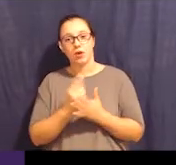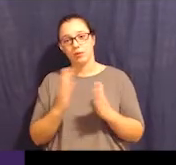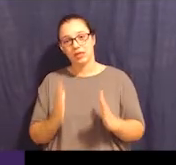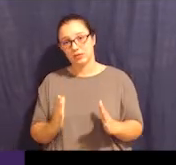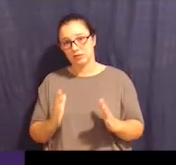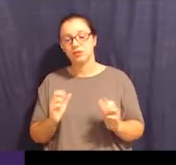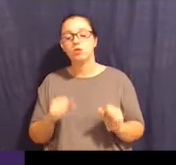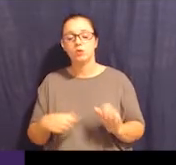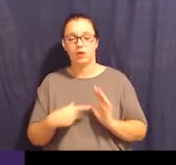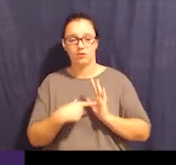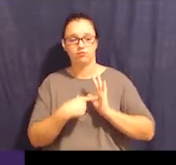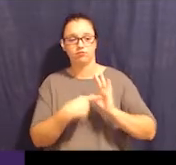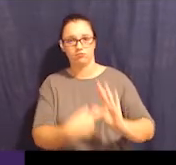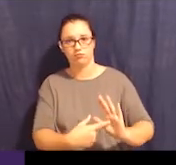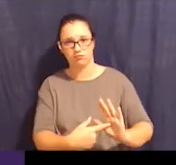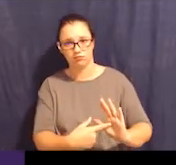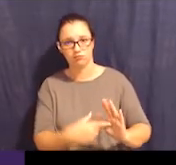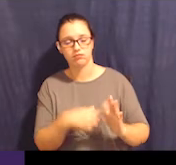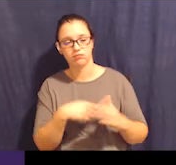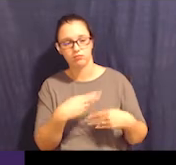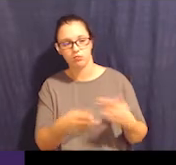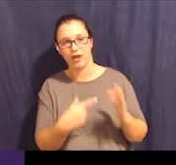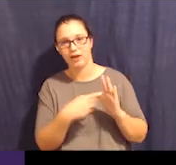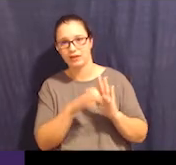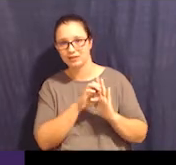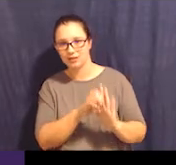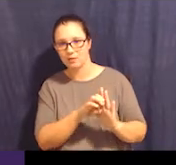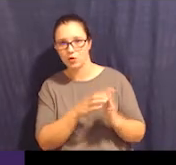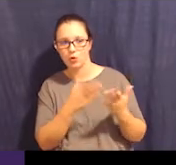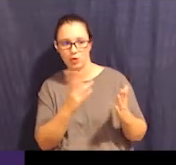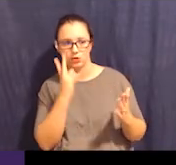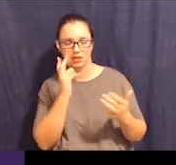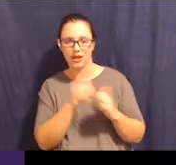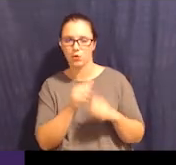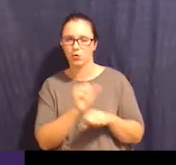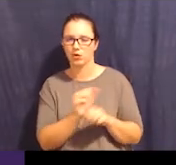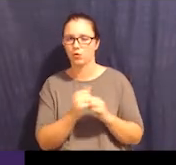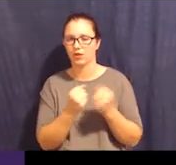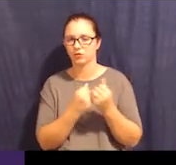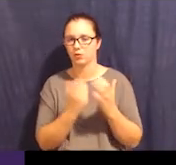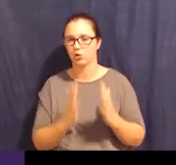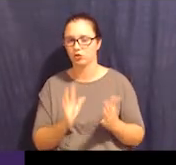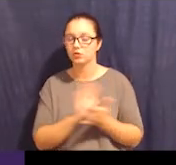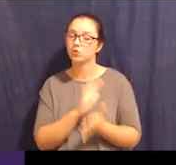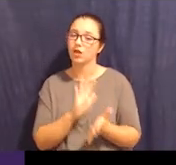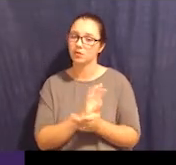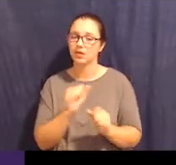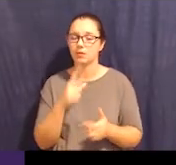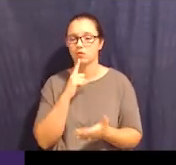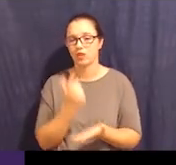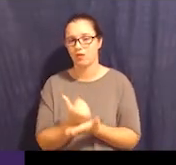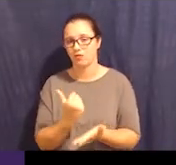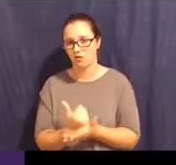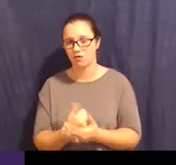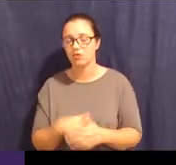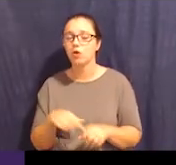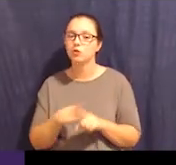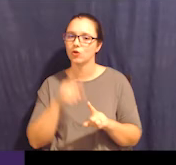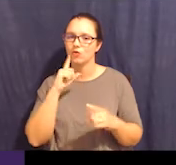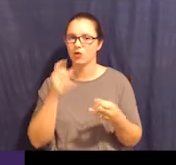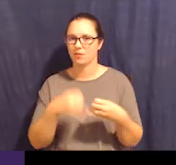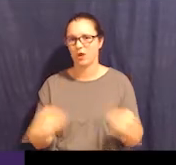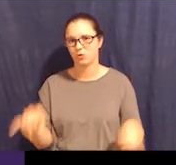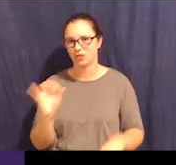you work with your supporters. So it's a document that I think can be really helpful also for boundaries, especially for those clients who are 19,